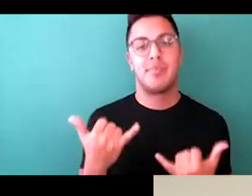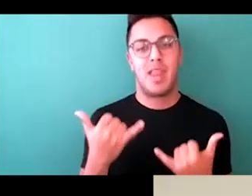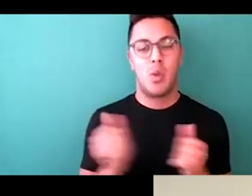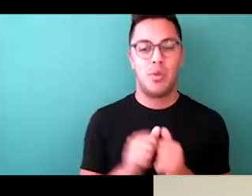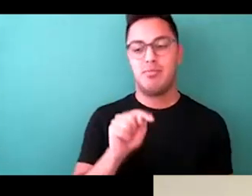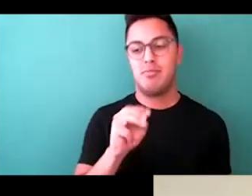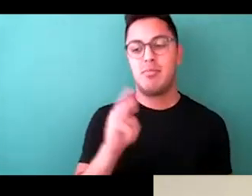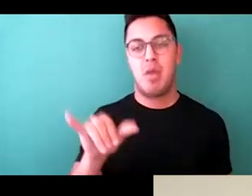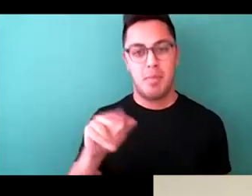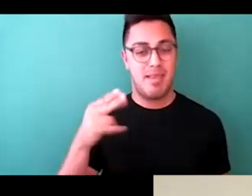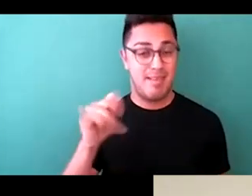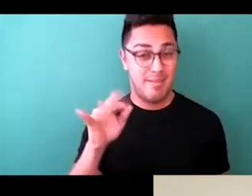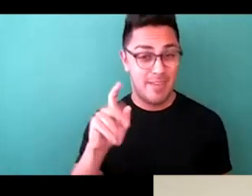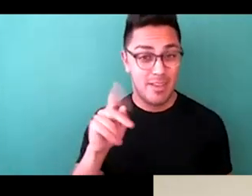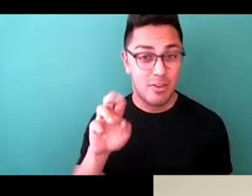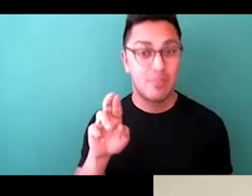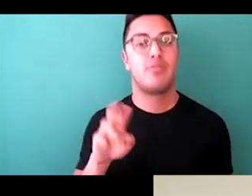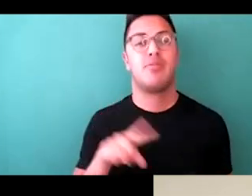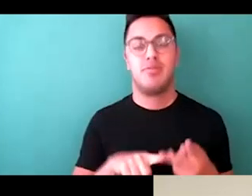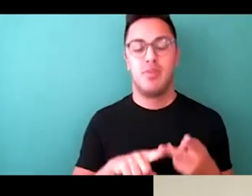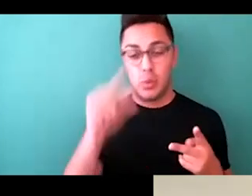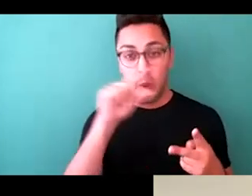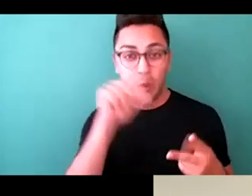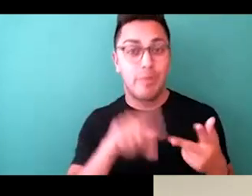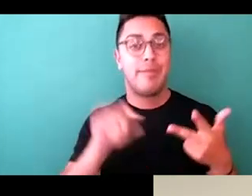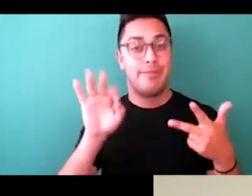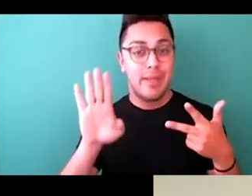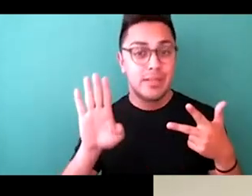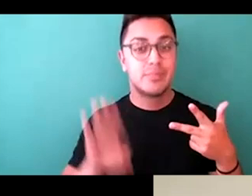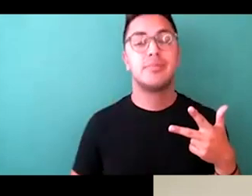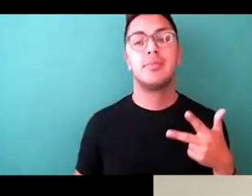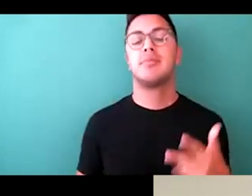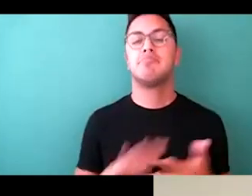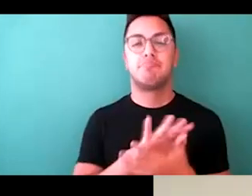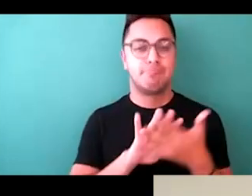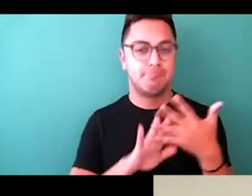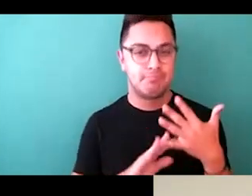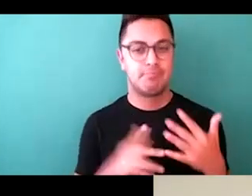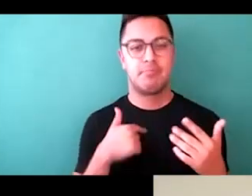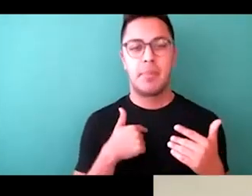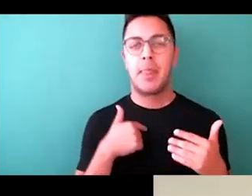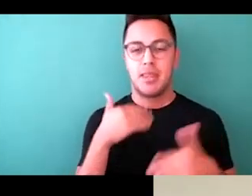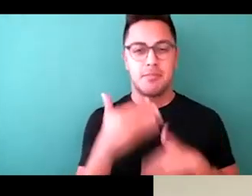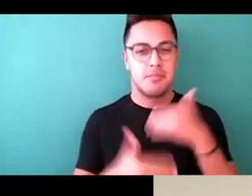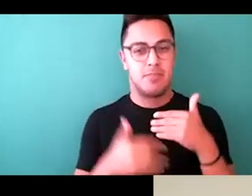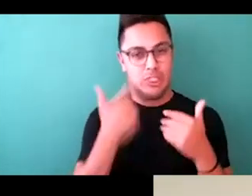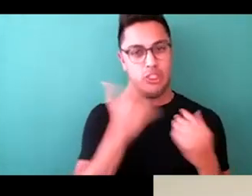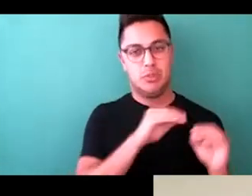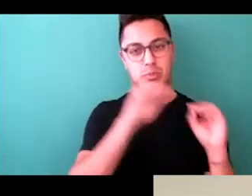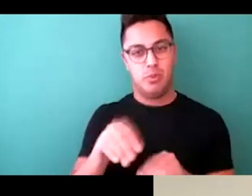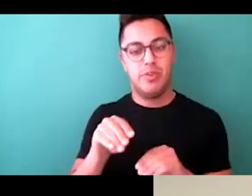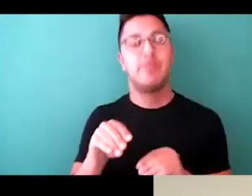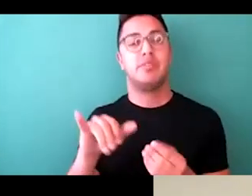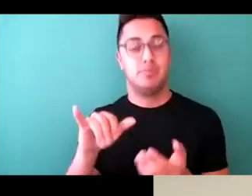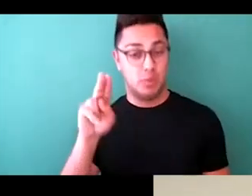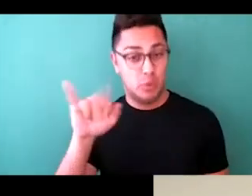Google, Facebook, and many, many others. And as I just moved on to New York City, I lived in Miami all my life,